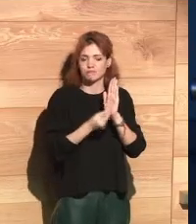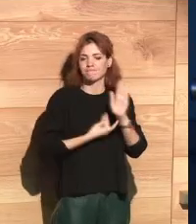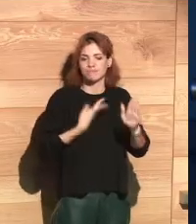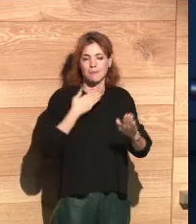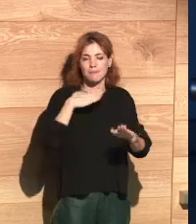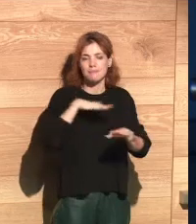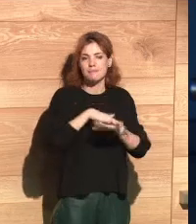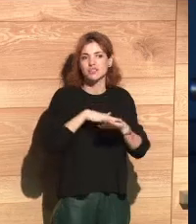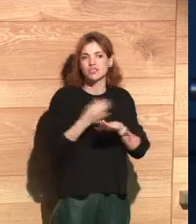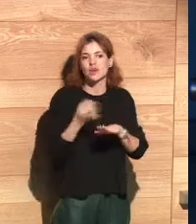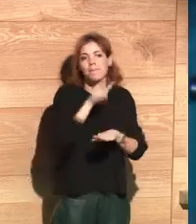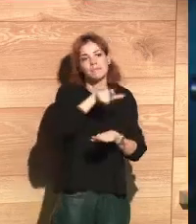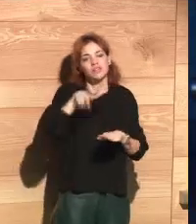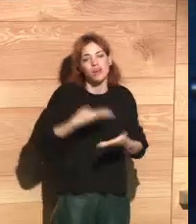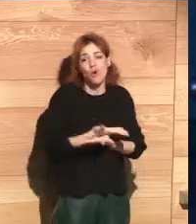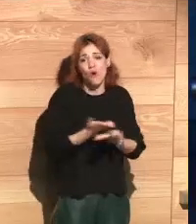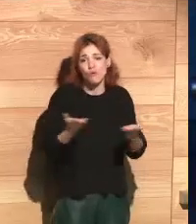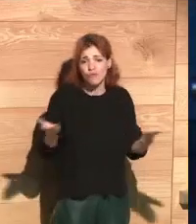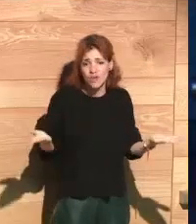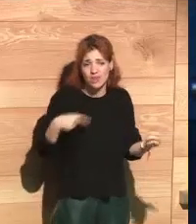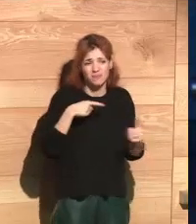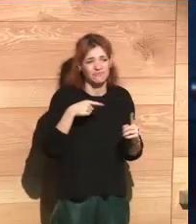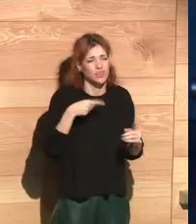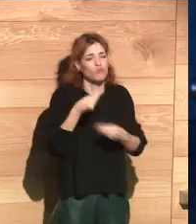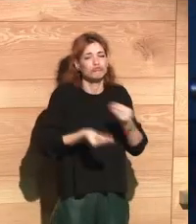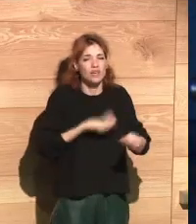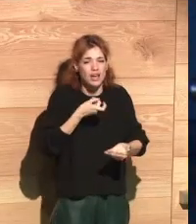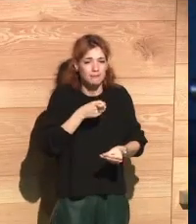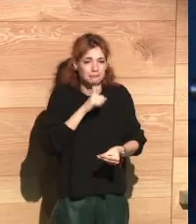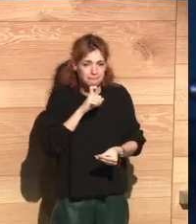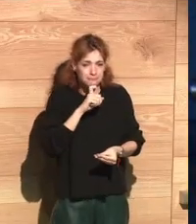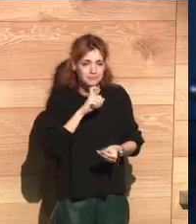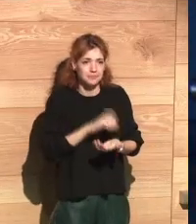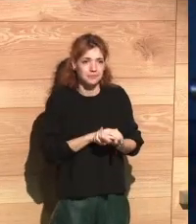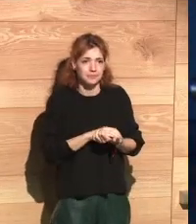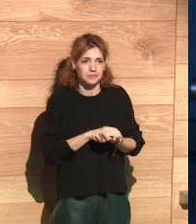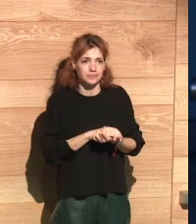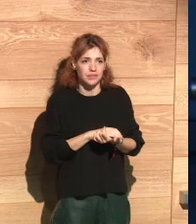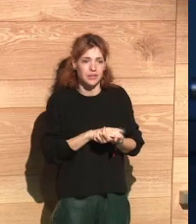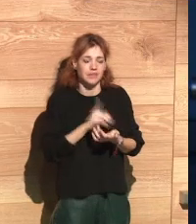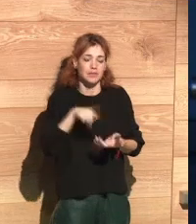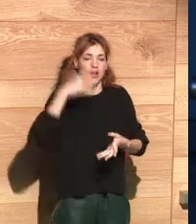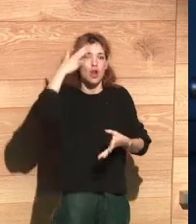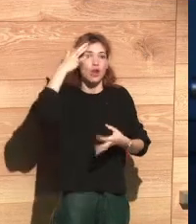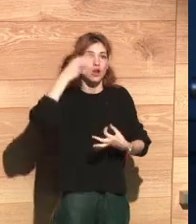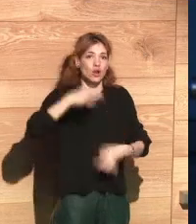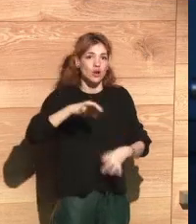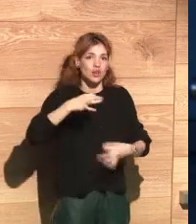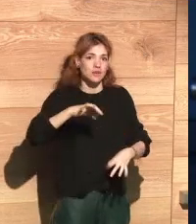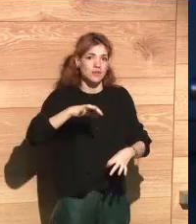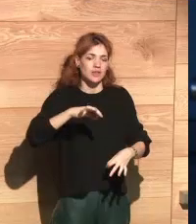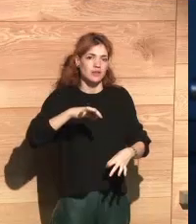It's key that people trust the way these data are used. And,